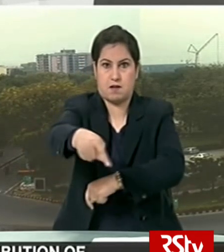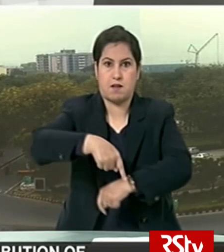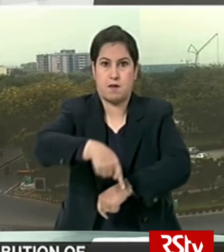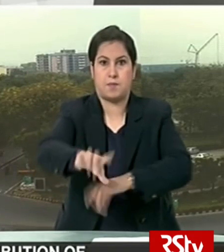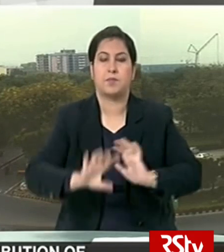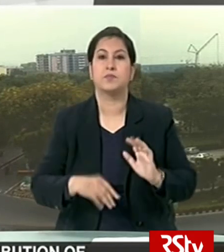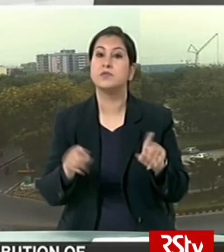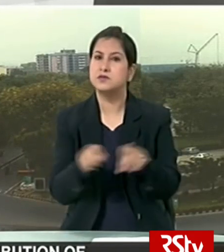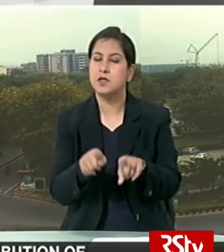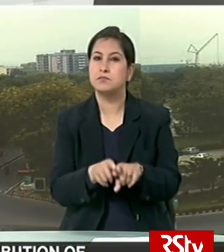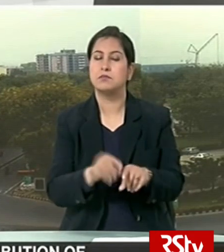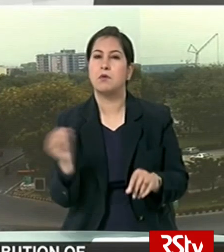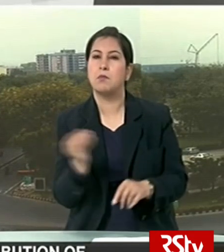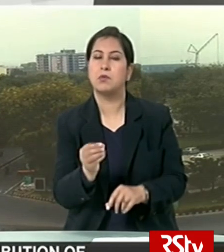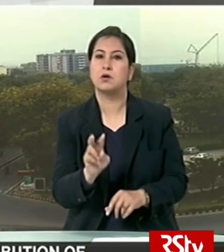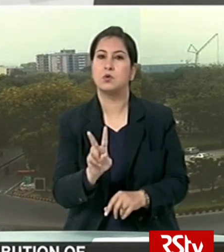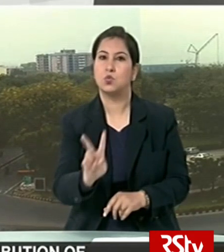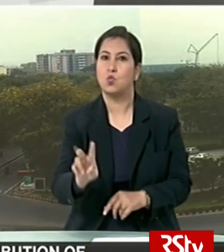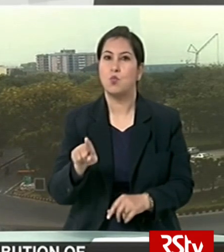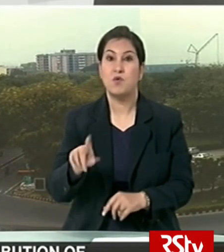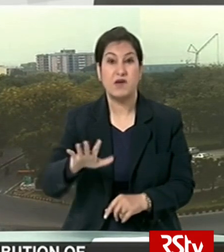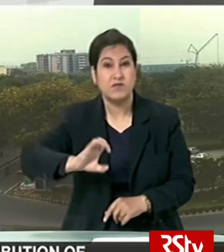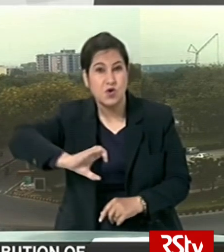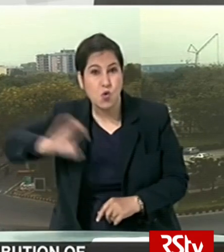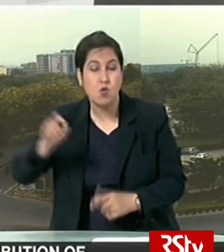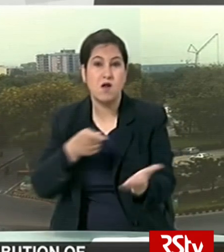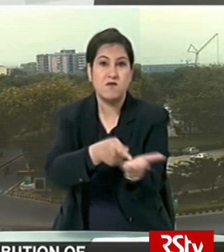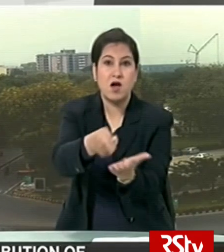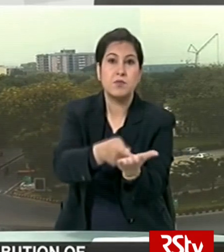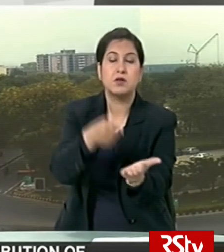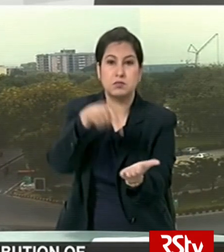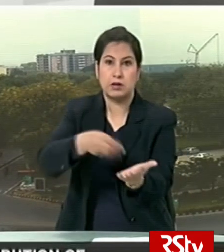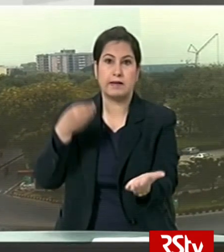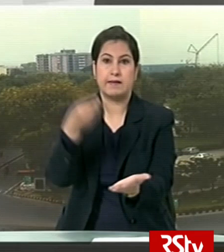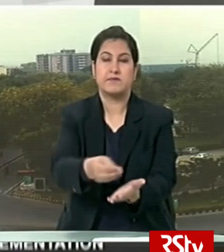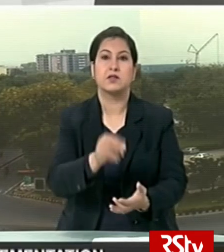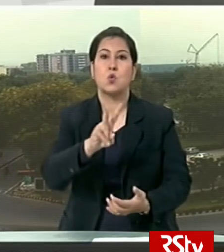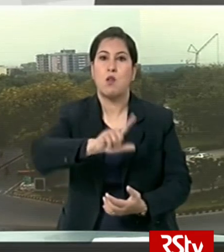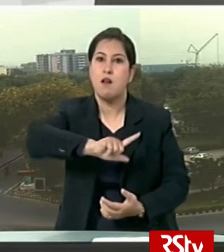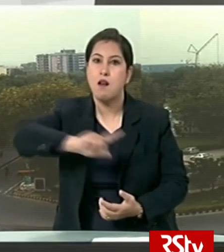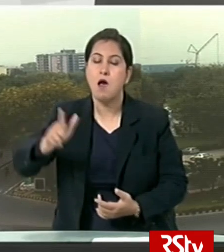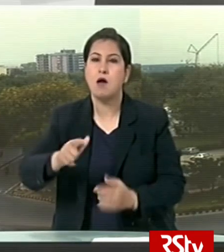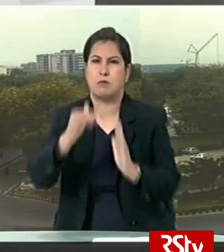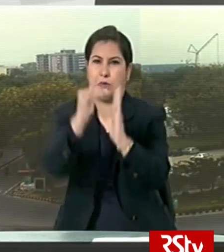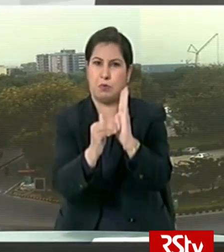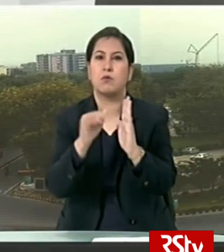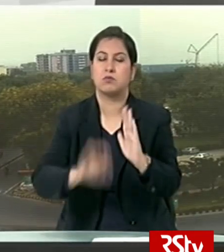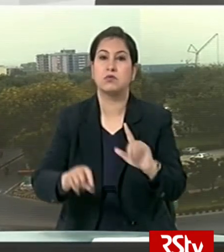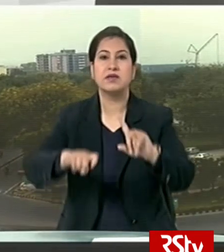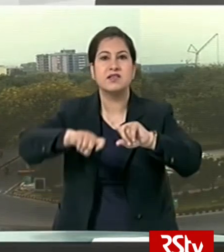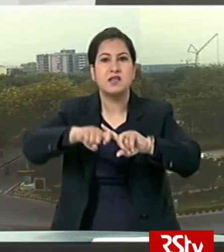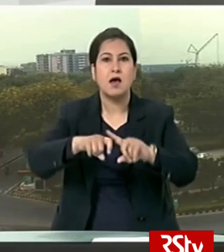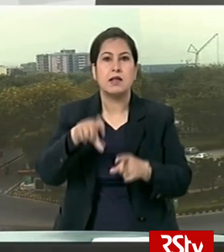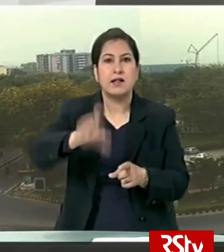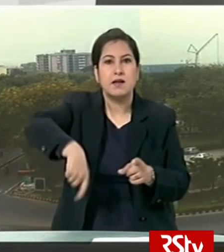moratorium and nearly 2.5 crore farmers will be provided two lakh crore rupees of concessional credit through kisan